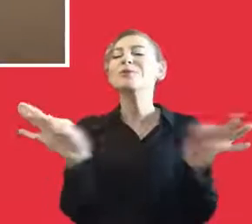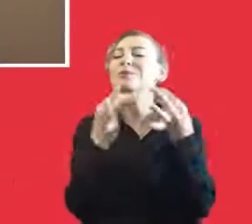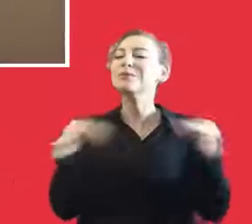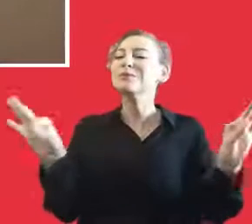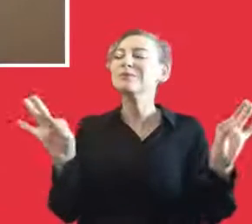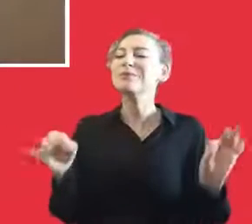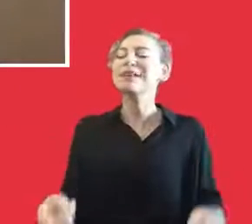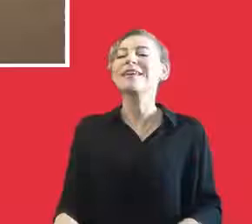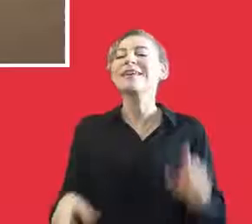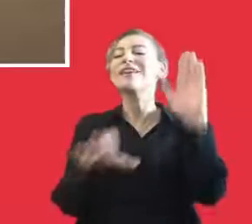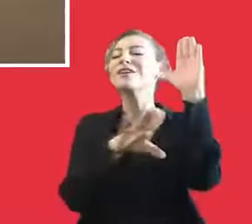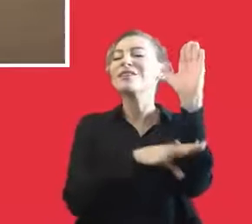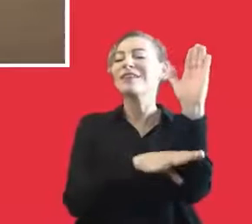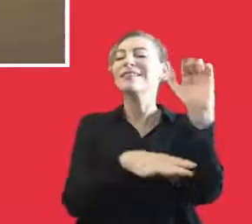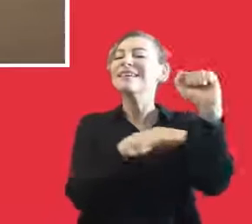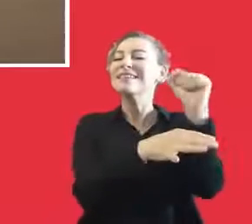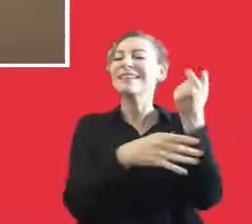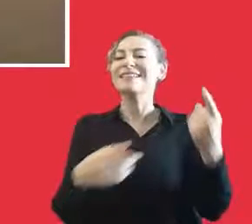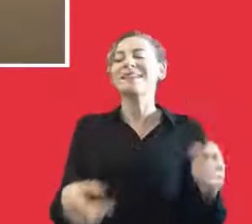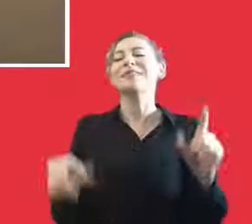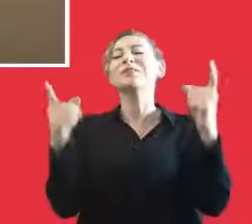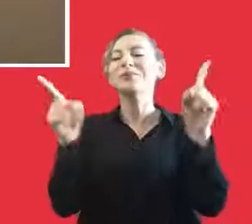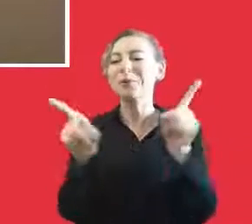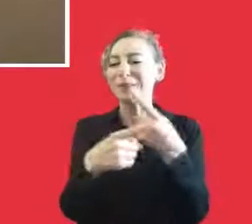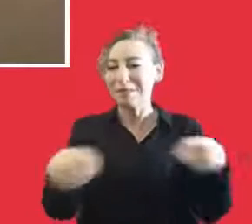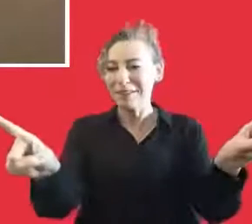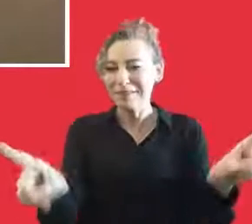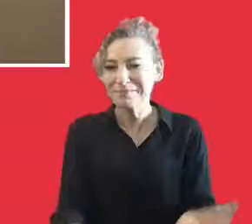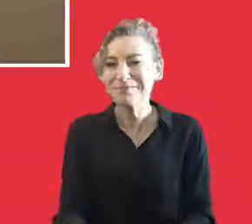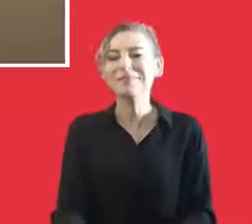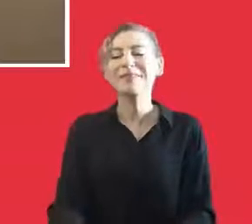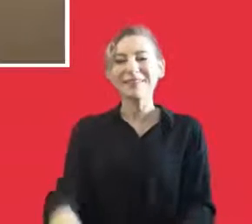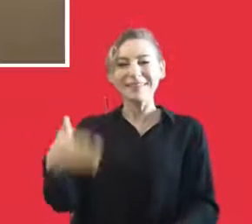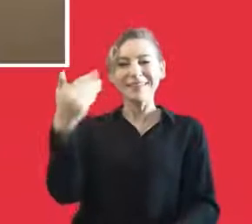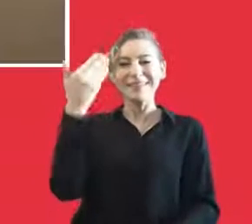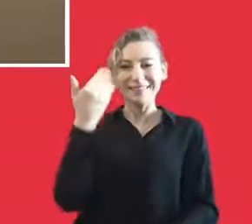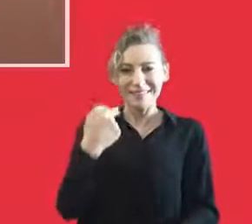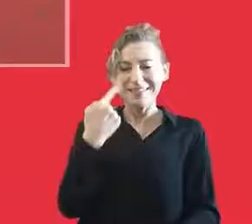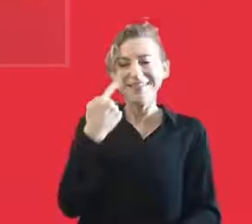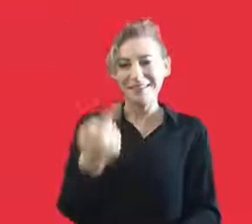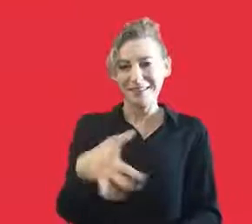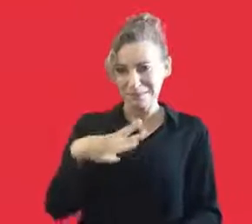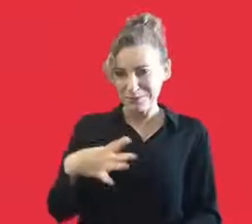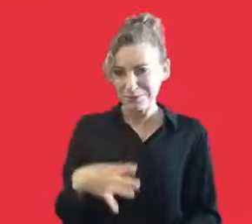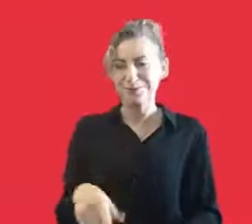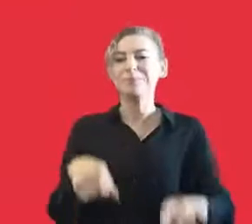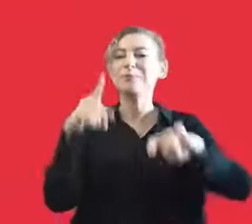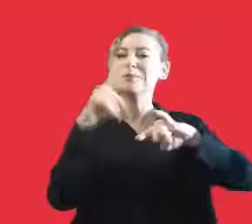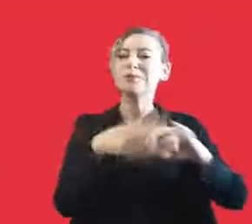hear from the General Art Director, Masis Aram Gözbek, Basaji Jazz Choir. Masis, welcome.